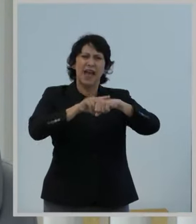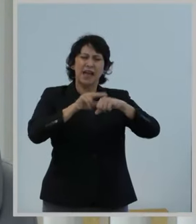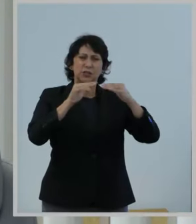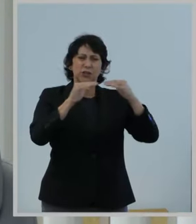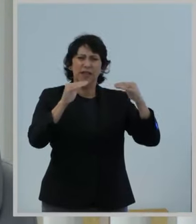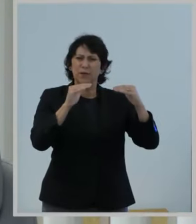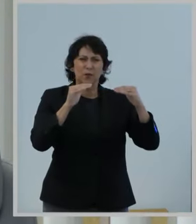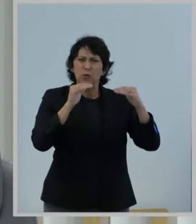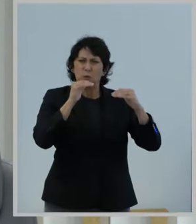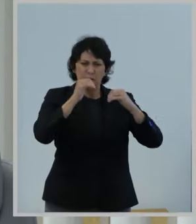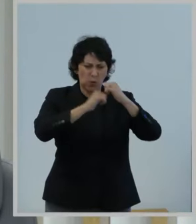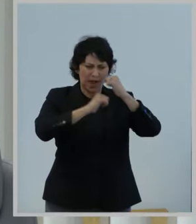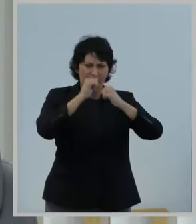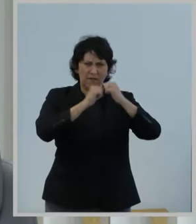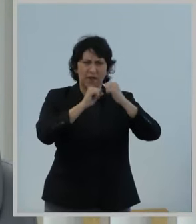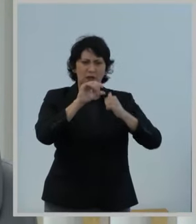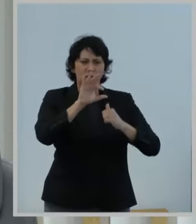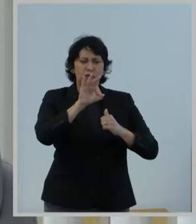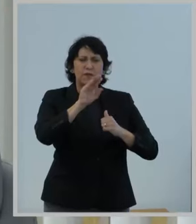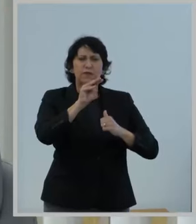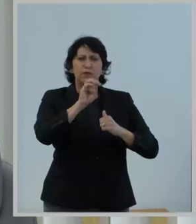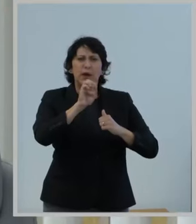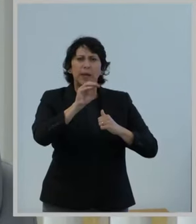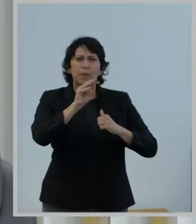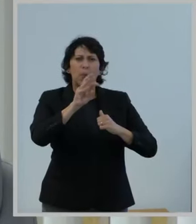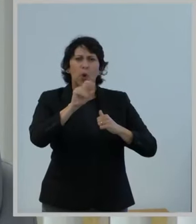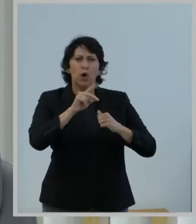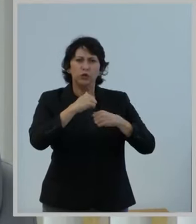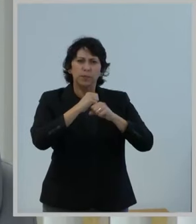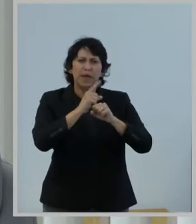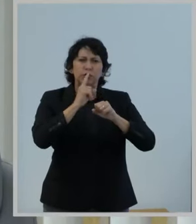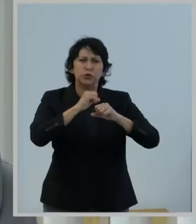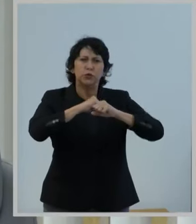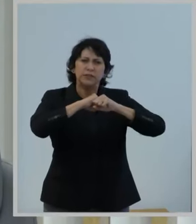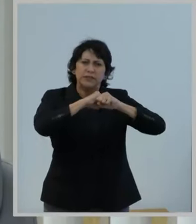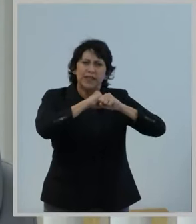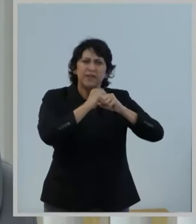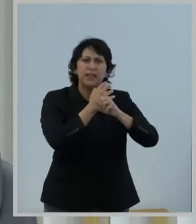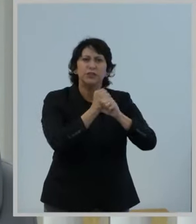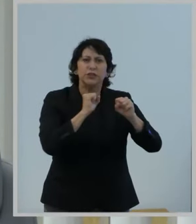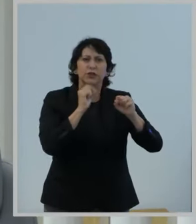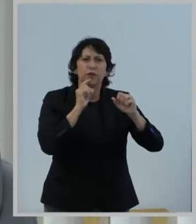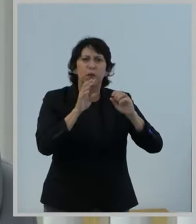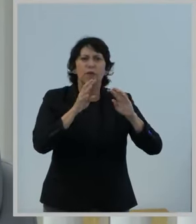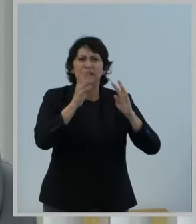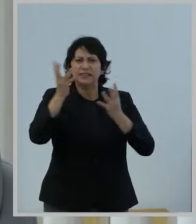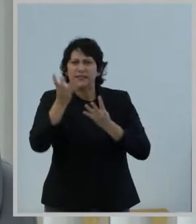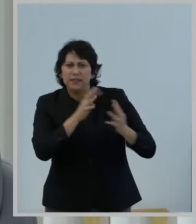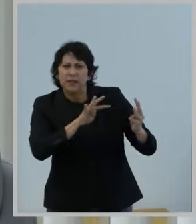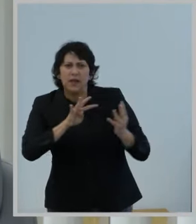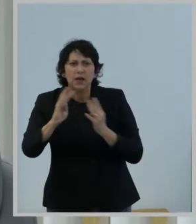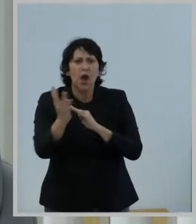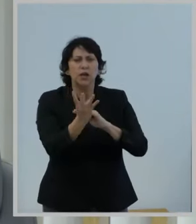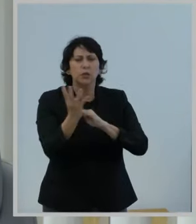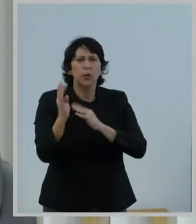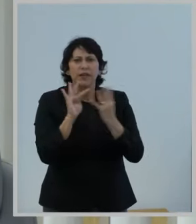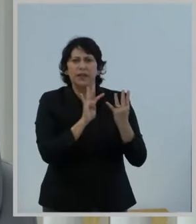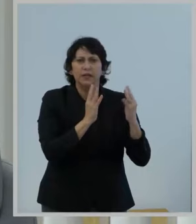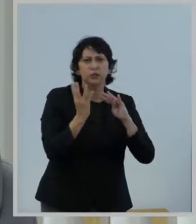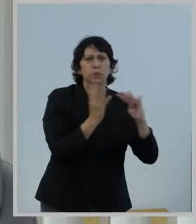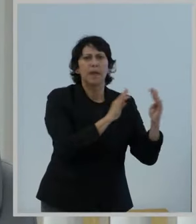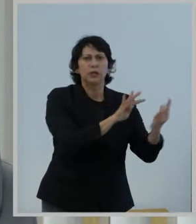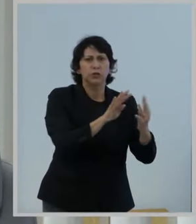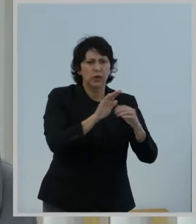ensure that this critical conduit remains accessible and secure. I want to be very clear about what we are considering.